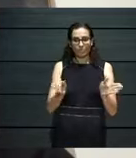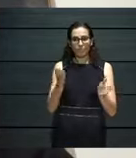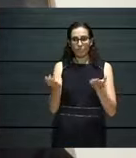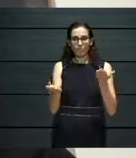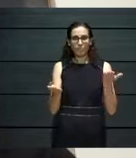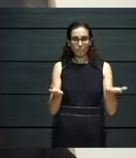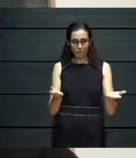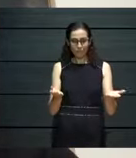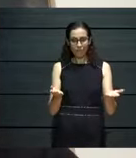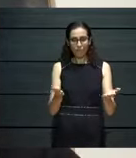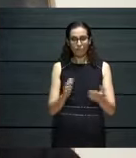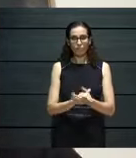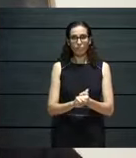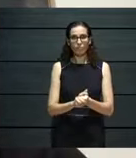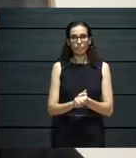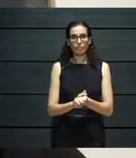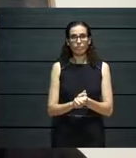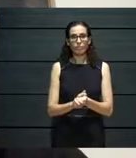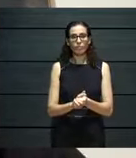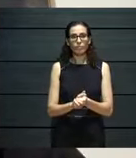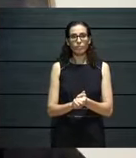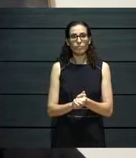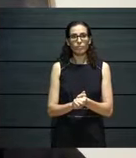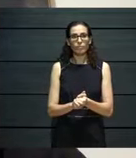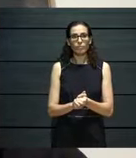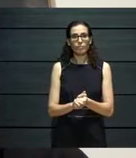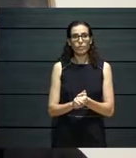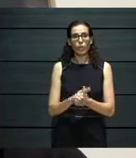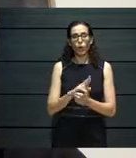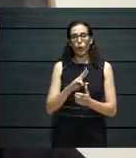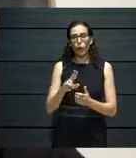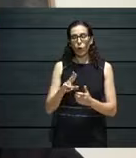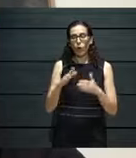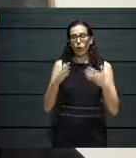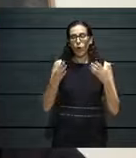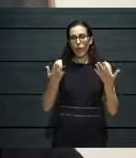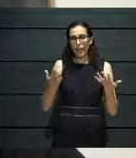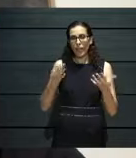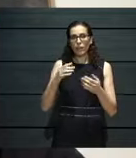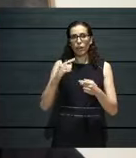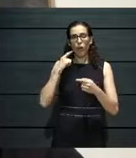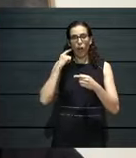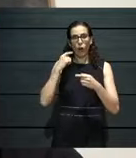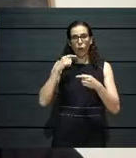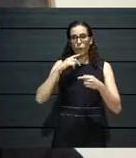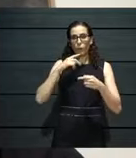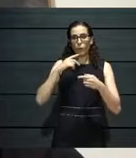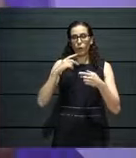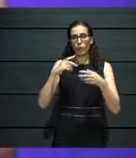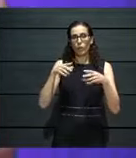we have and we continue to respond to what is our reality.